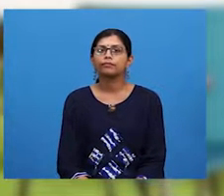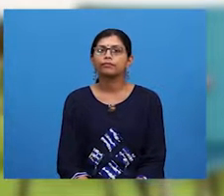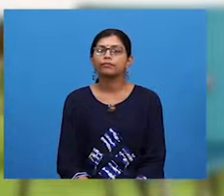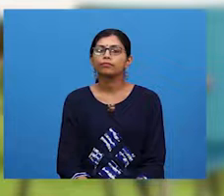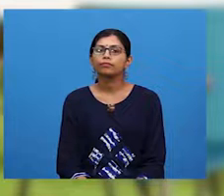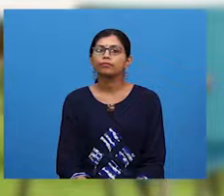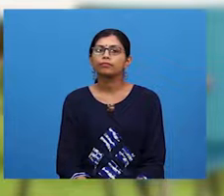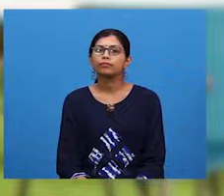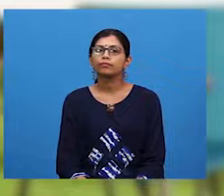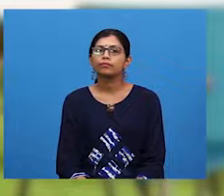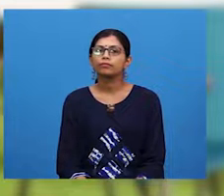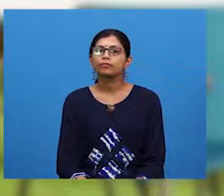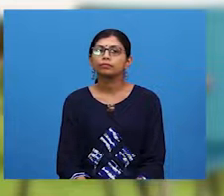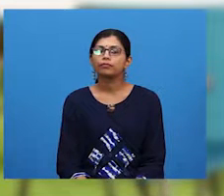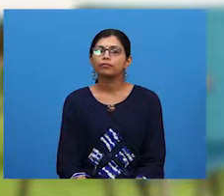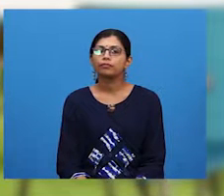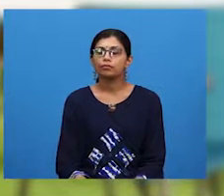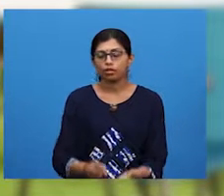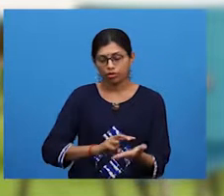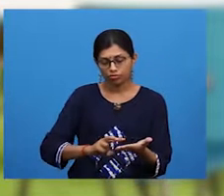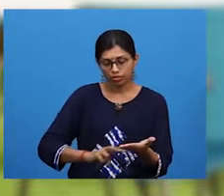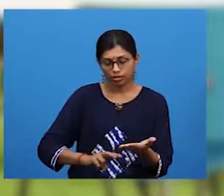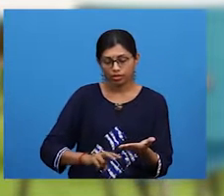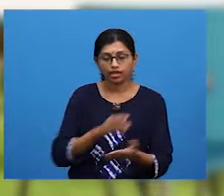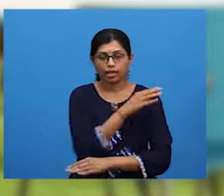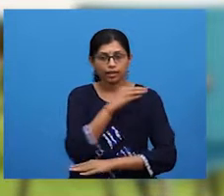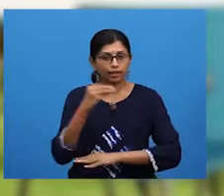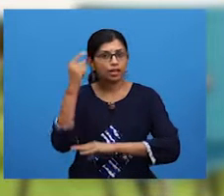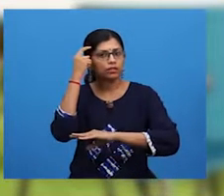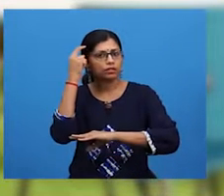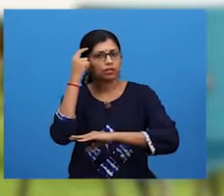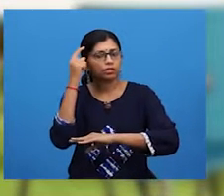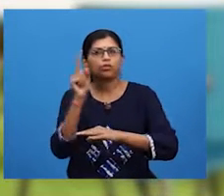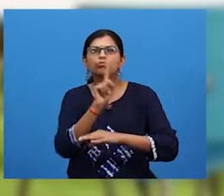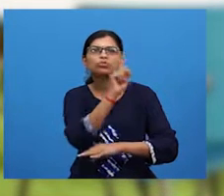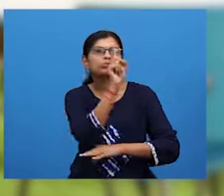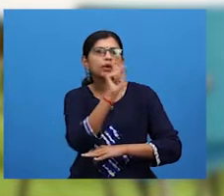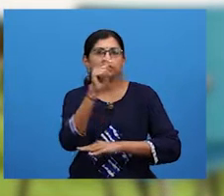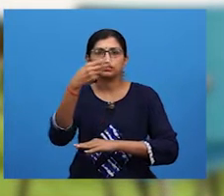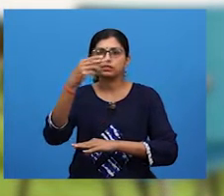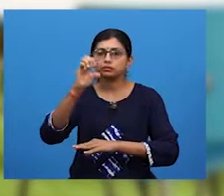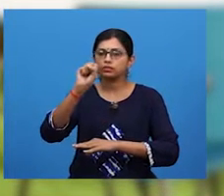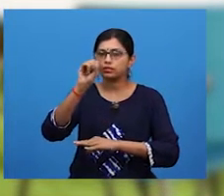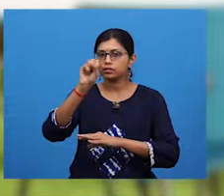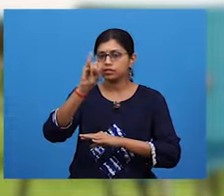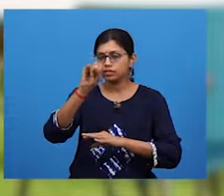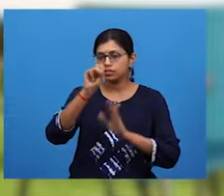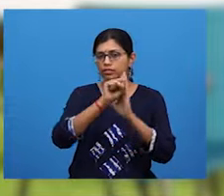I want you to think of the elements like thesis statement, topic sentences,